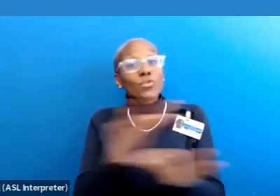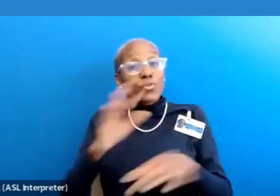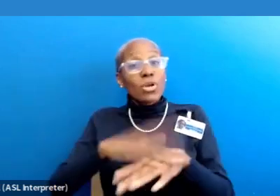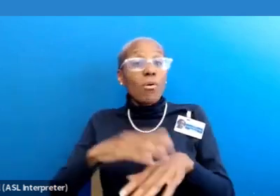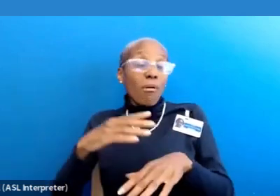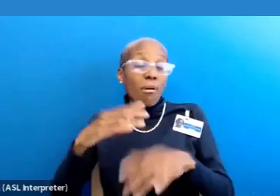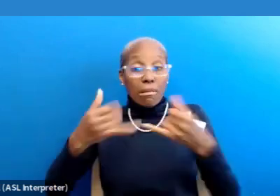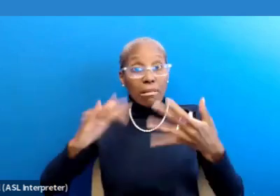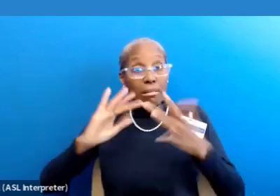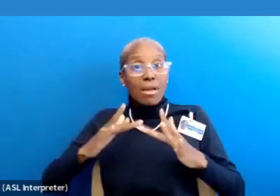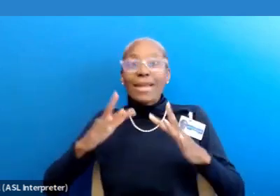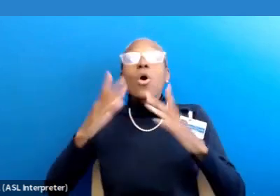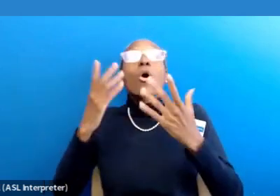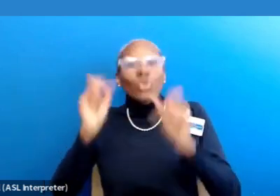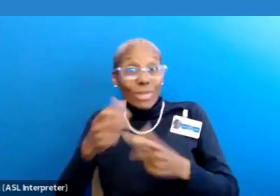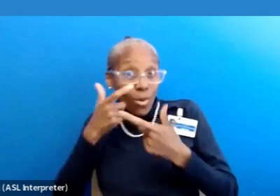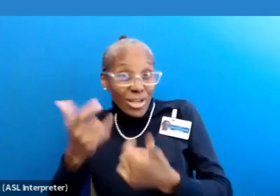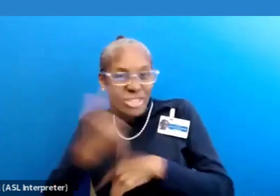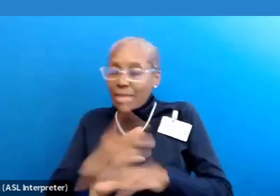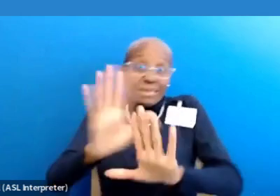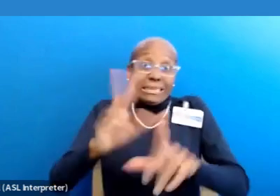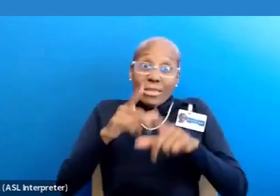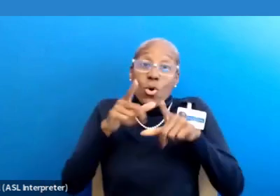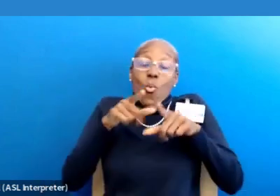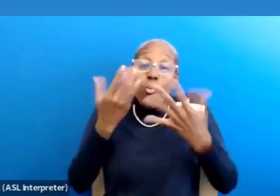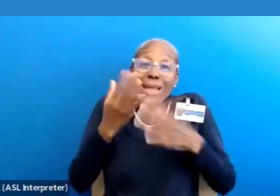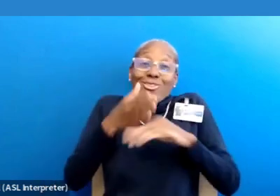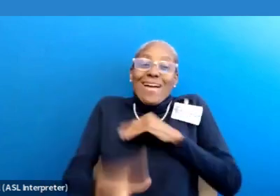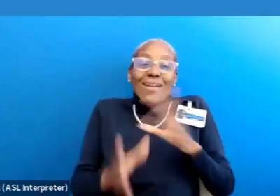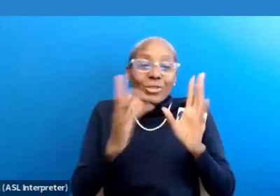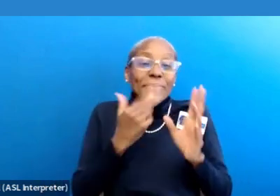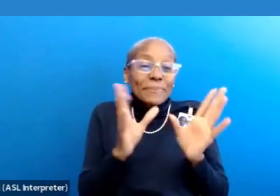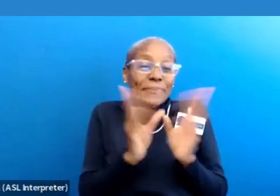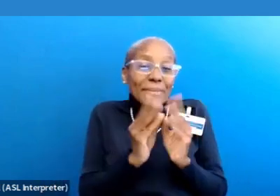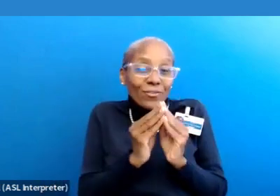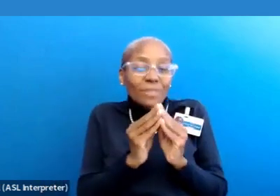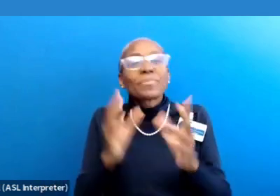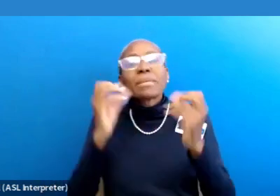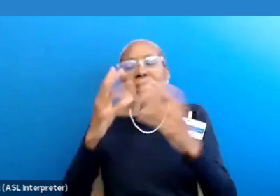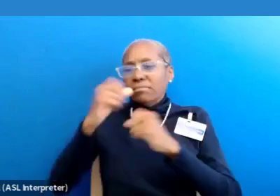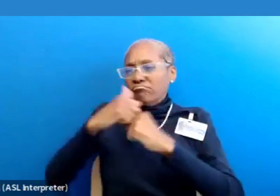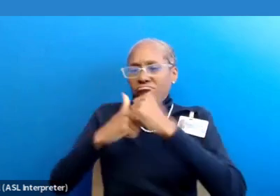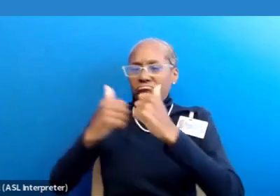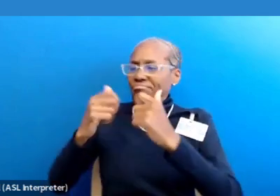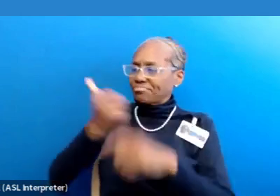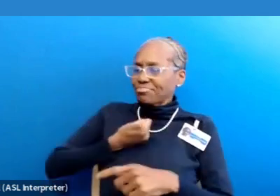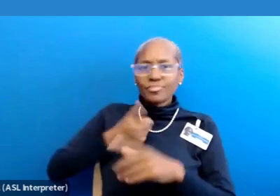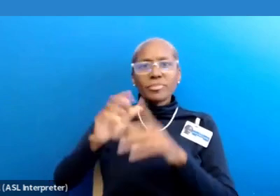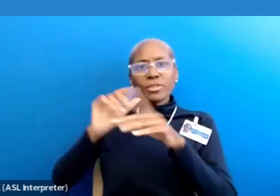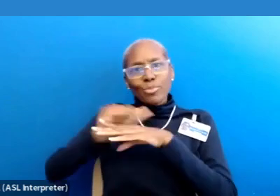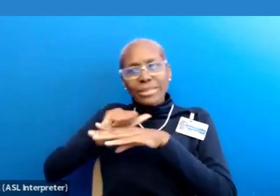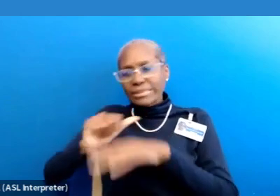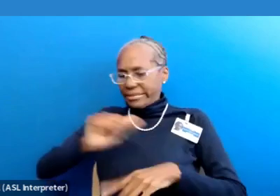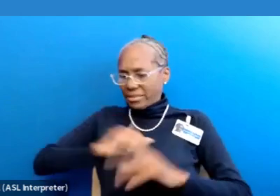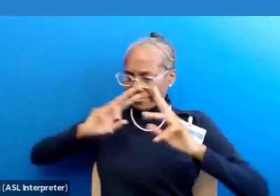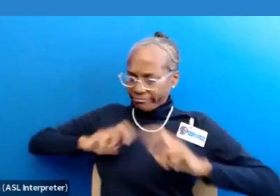can watch it today, but please not until after the mini-conference. There are so many tools for structured solo practice and self-evaluation available